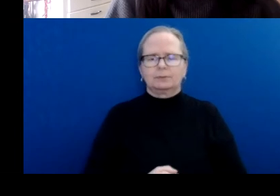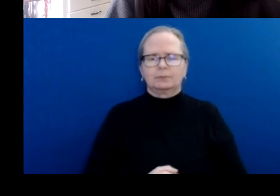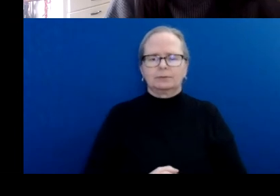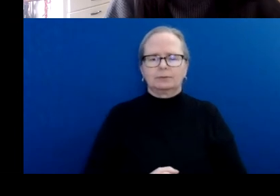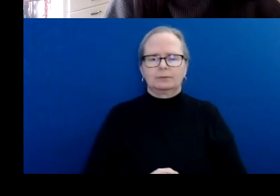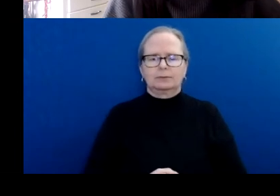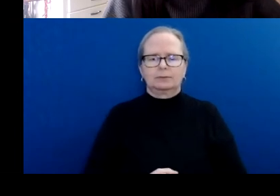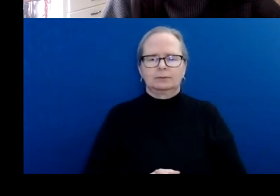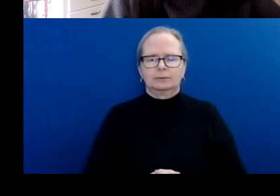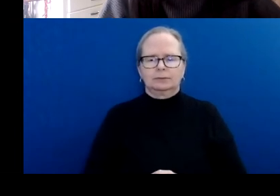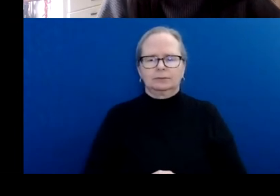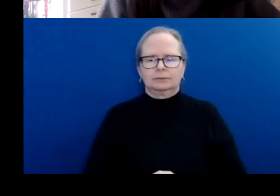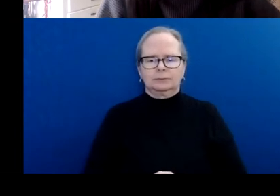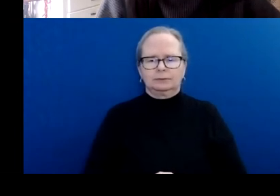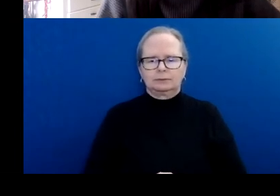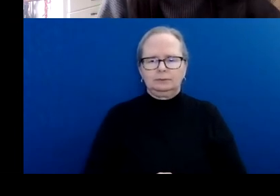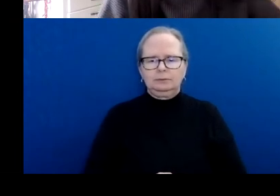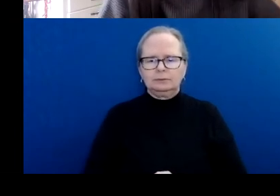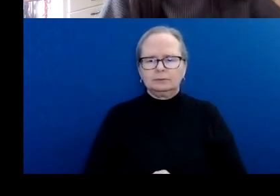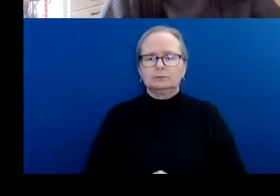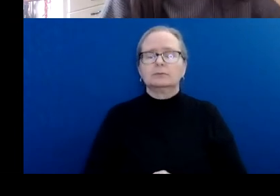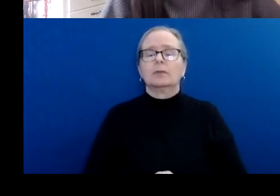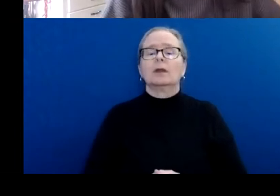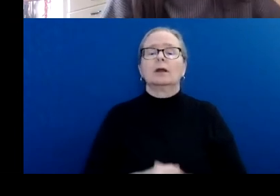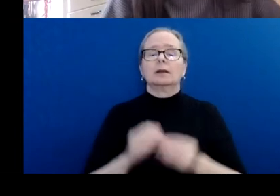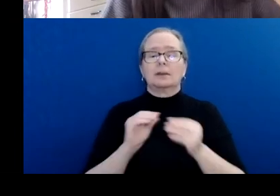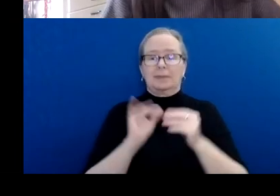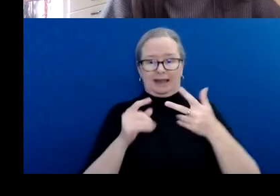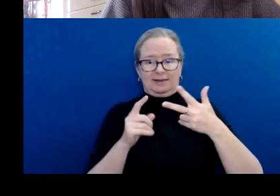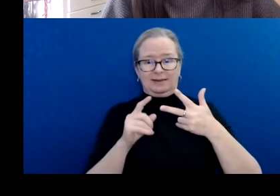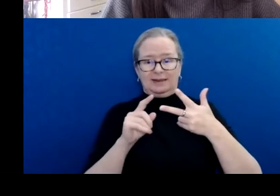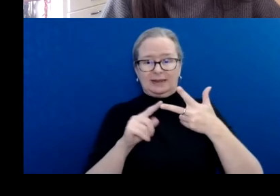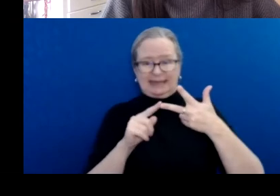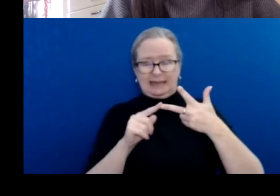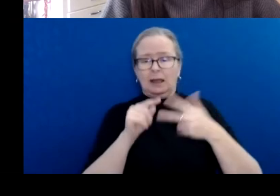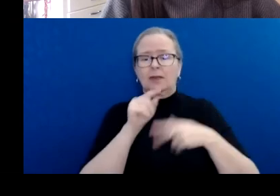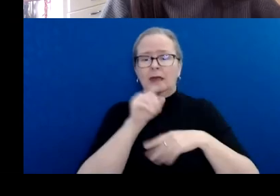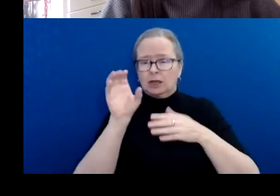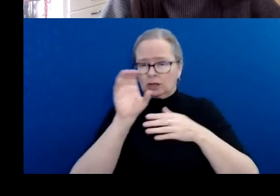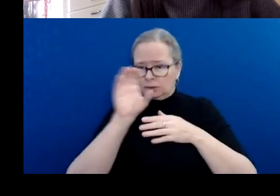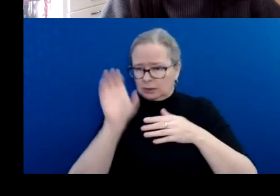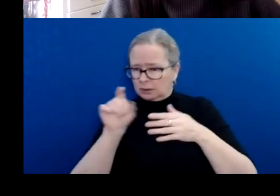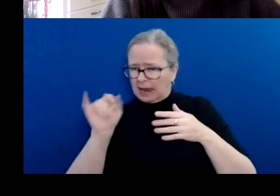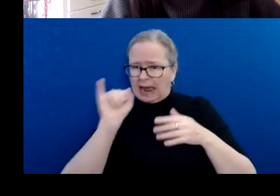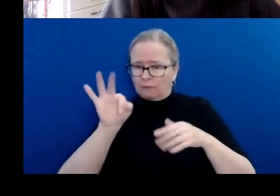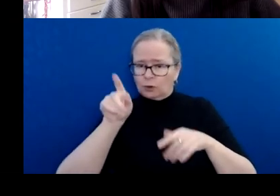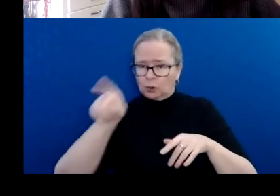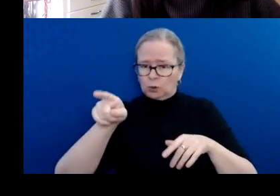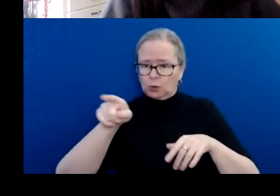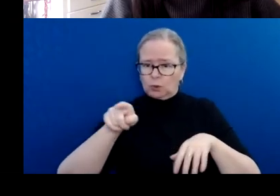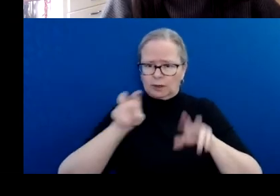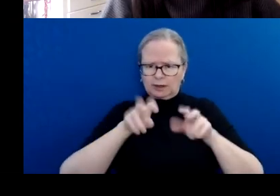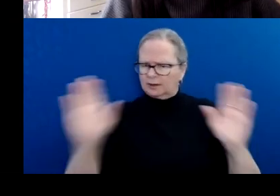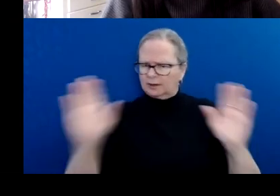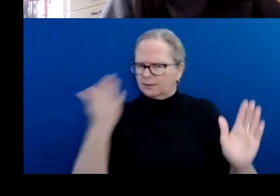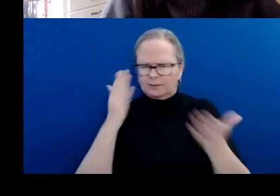Criteria last criterion basically asks if after reviewing your entire application, there's a strong sense of confidence and